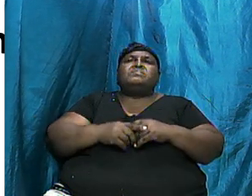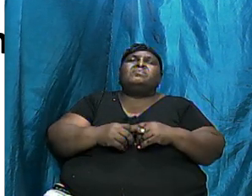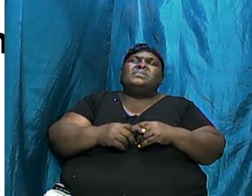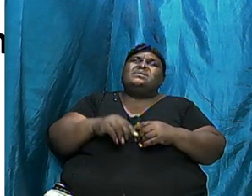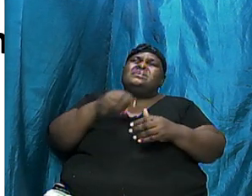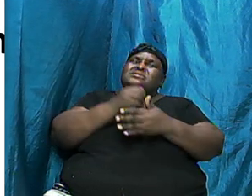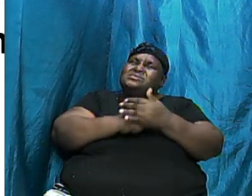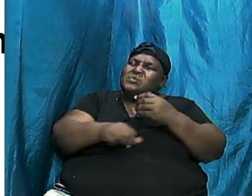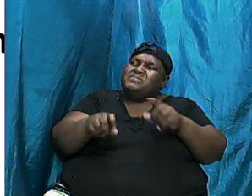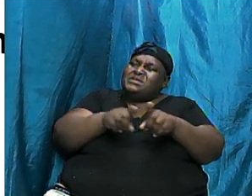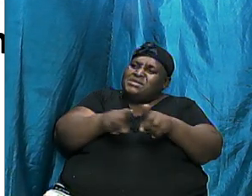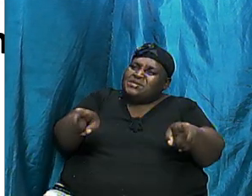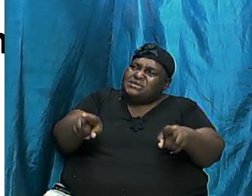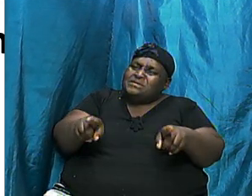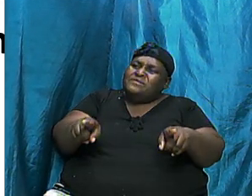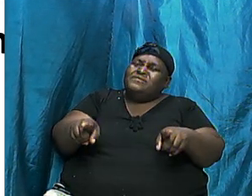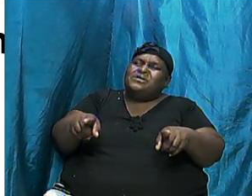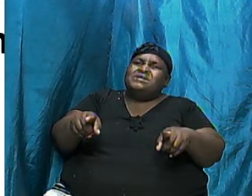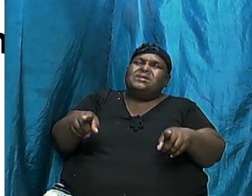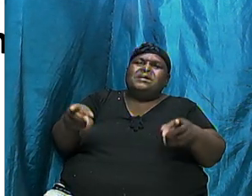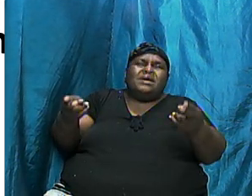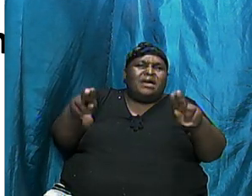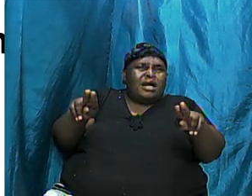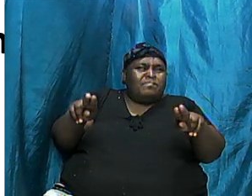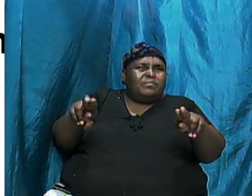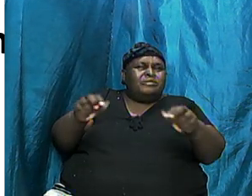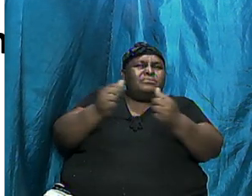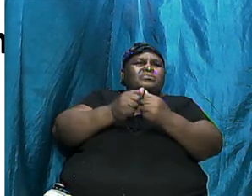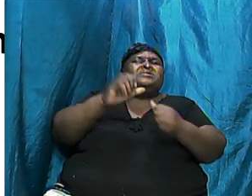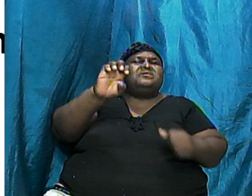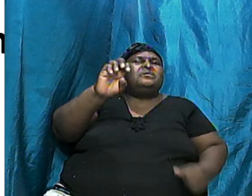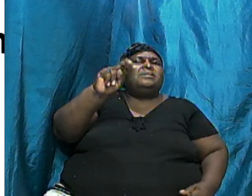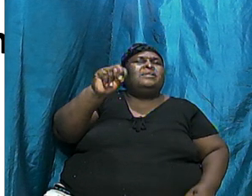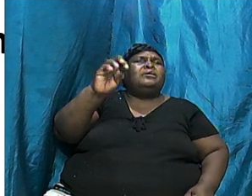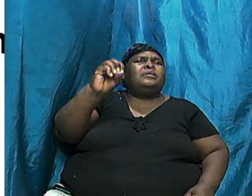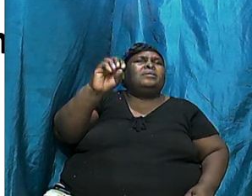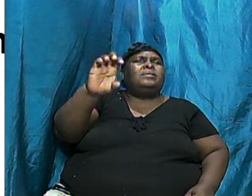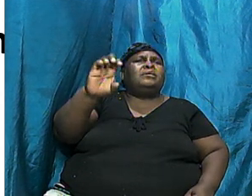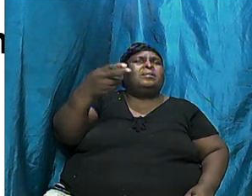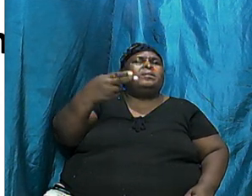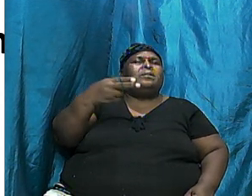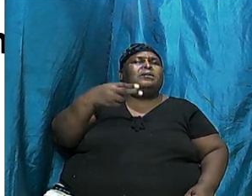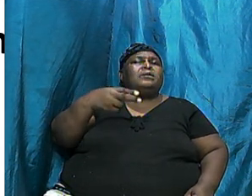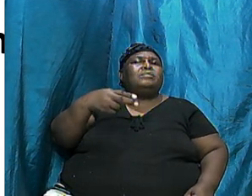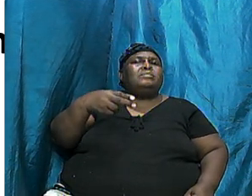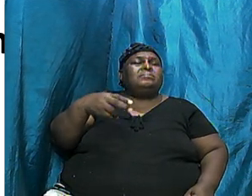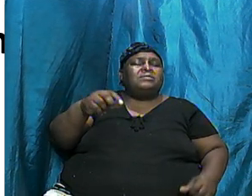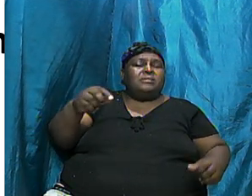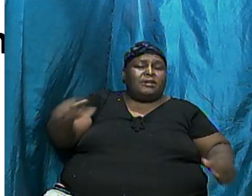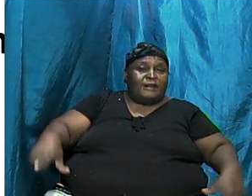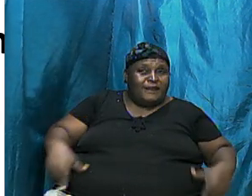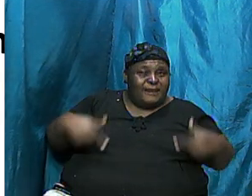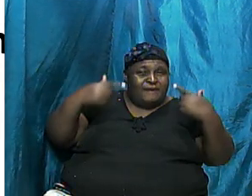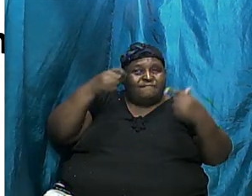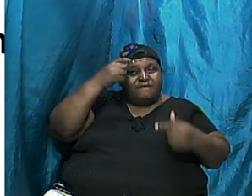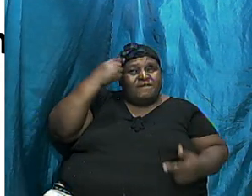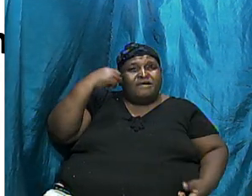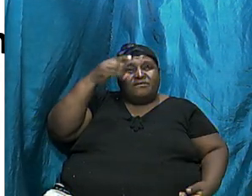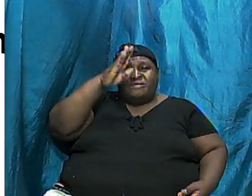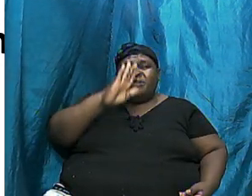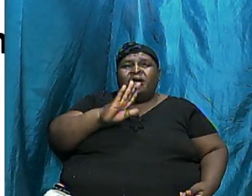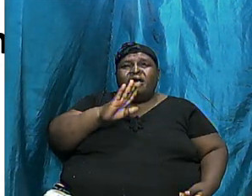something different happened with Enoch. But notice, Enoch walked with God. Enoch